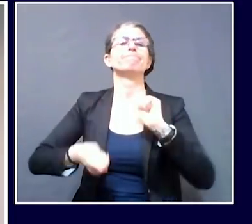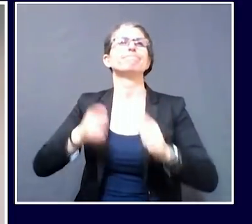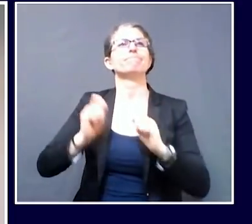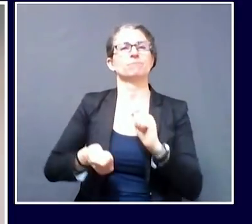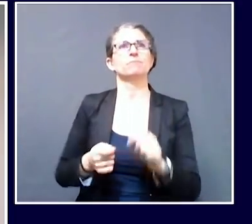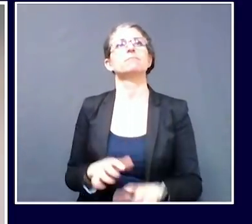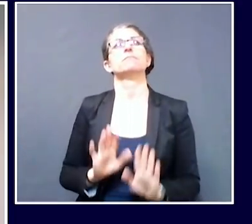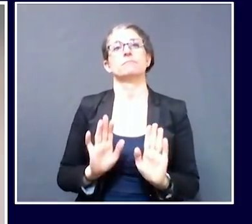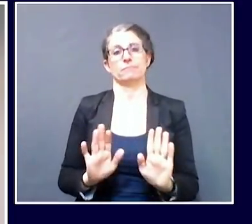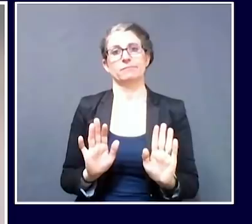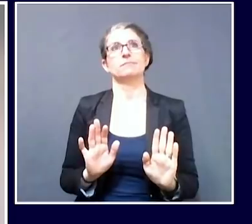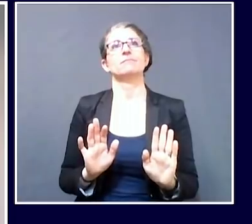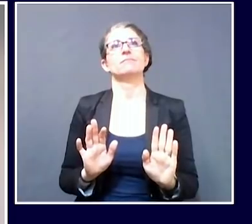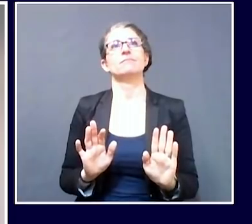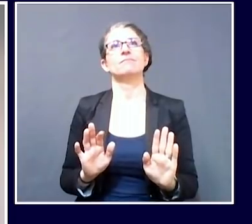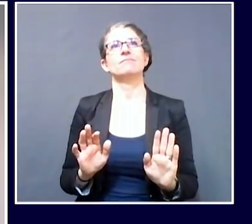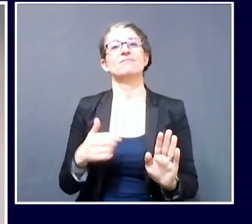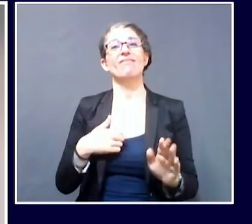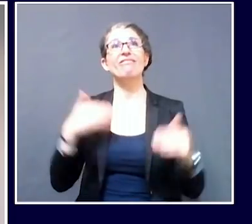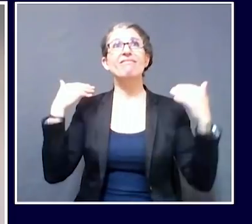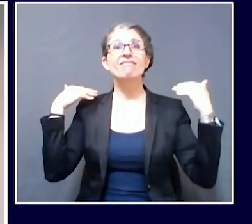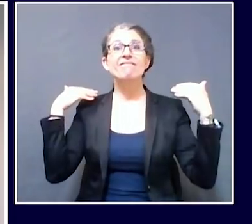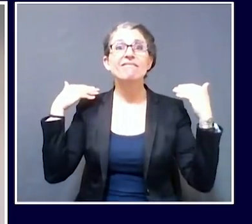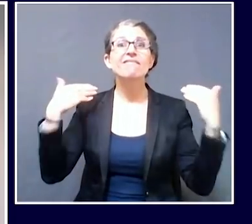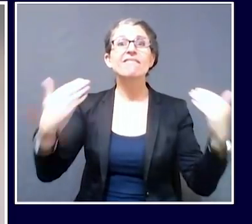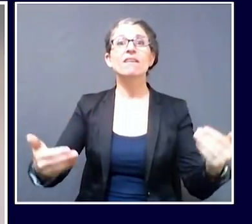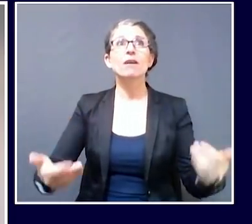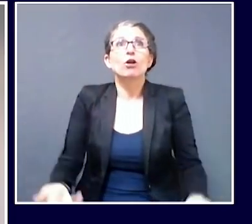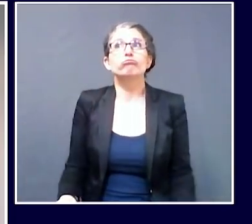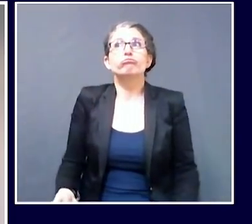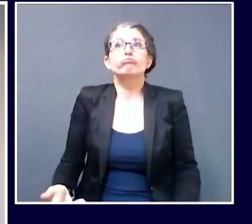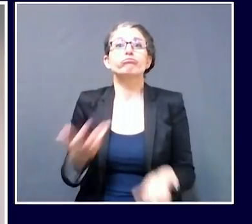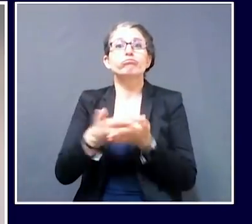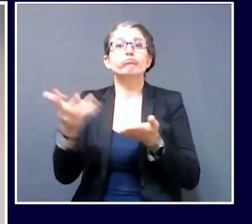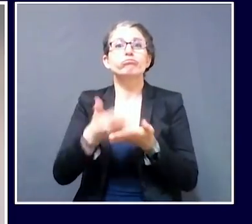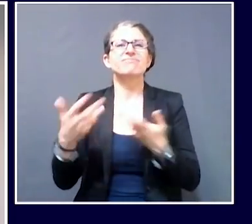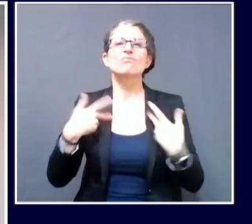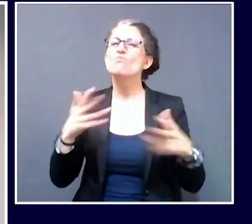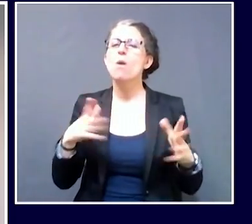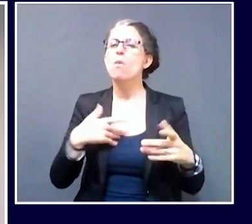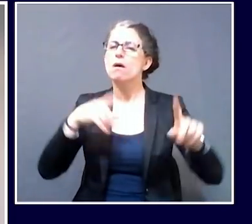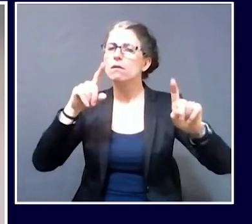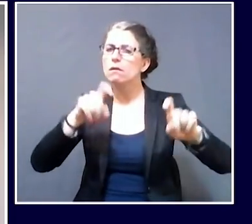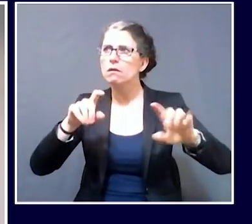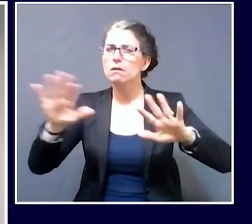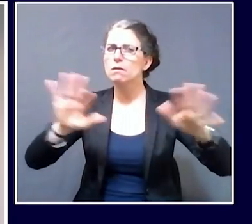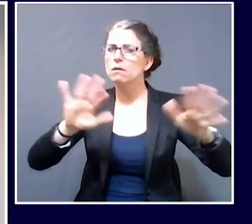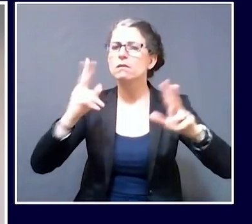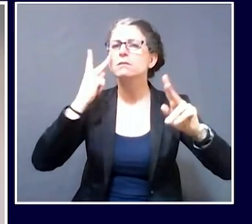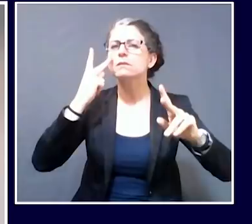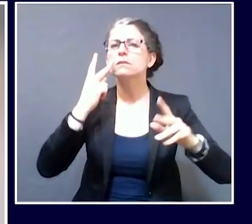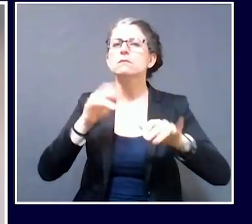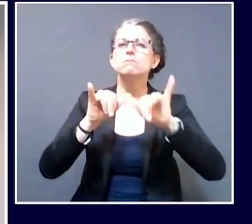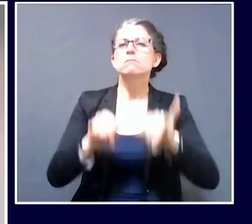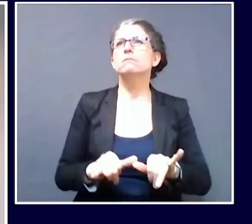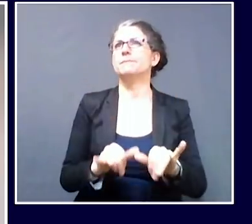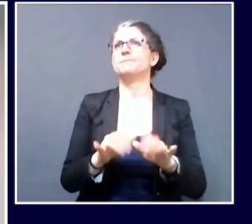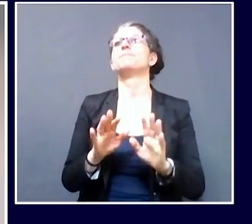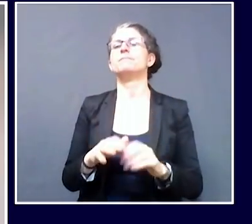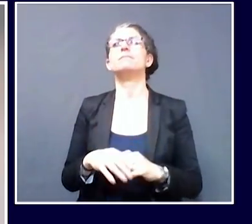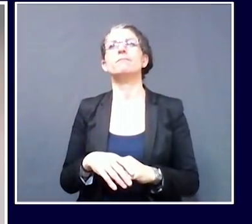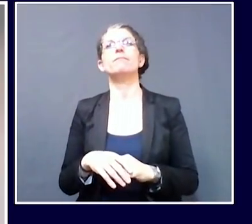through the last move. So it sounds like it's just a logistical question, really, not a whether we should be doing it.